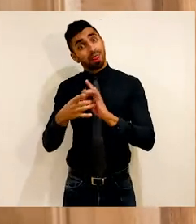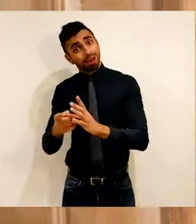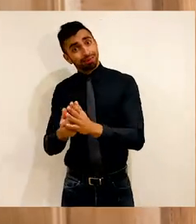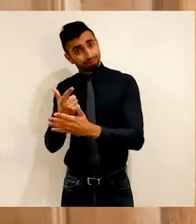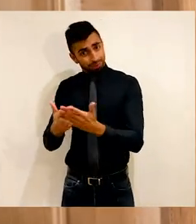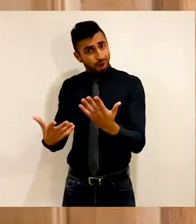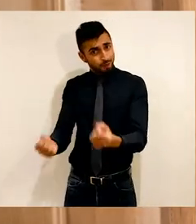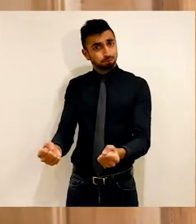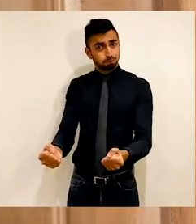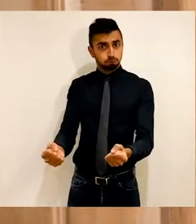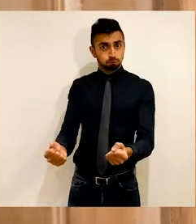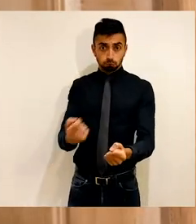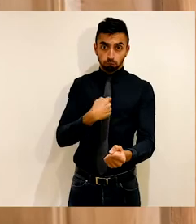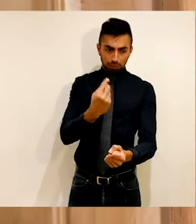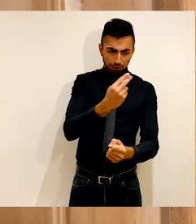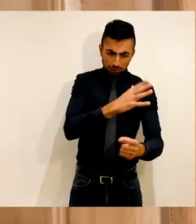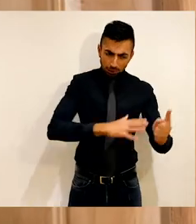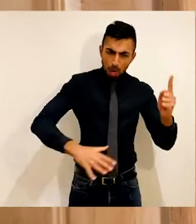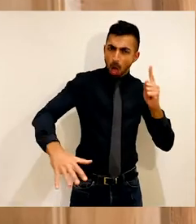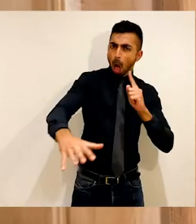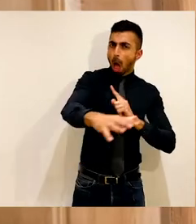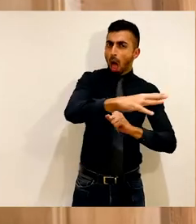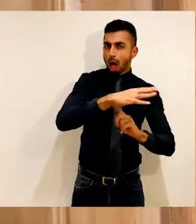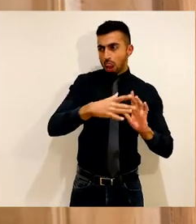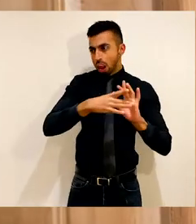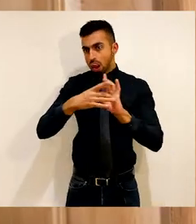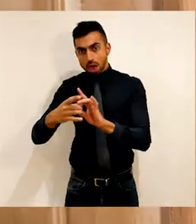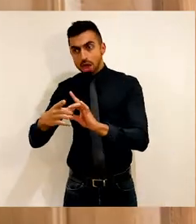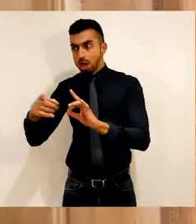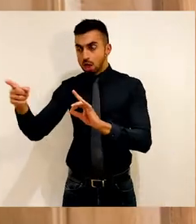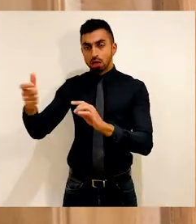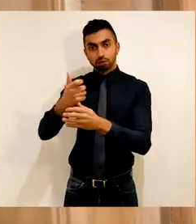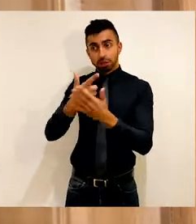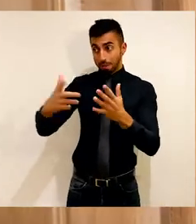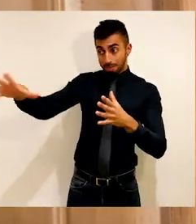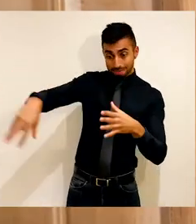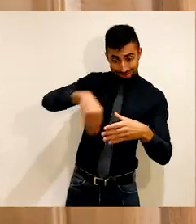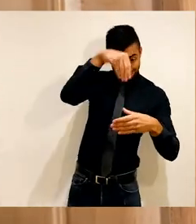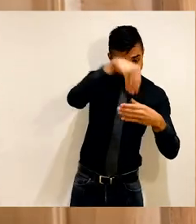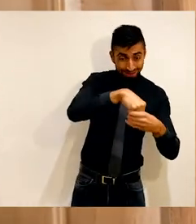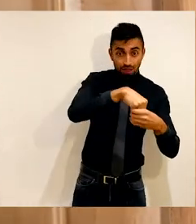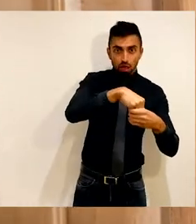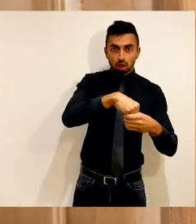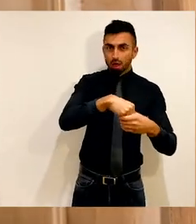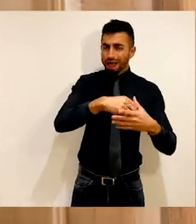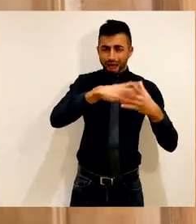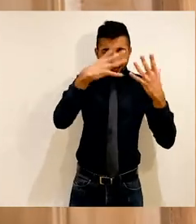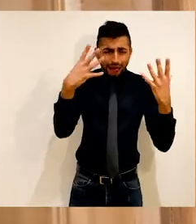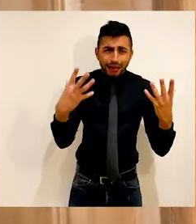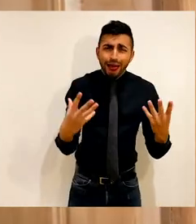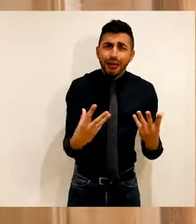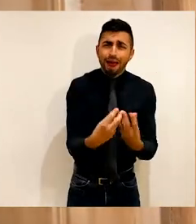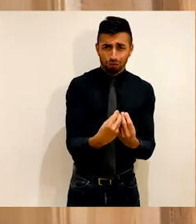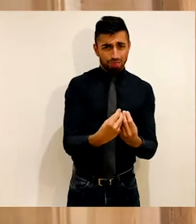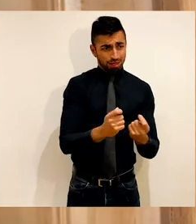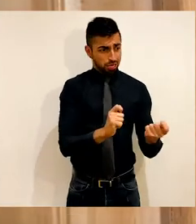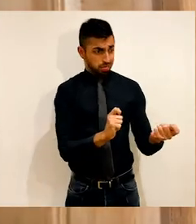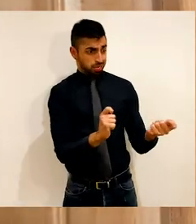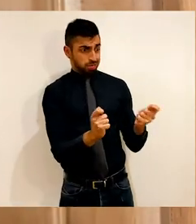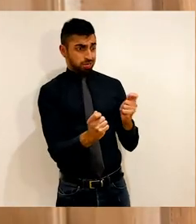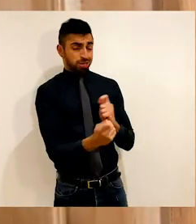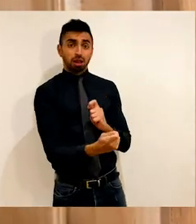design with disabled people, we make our places, spaces, products, campaigns, stories